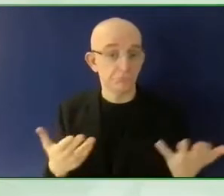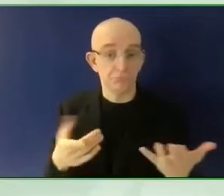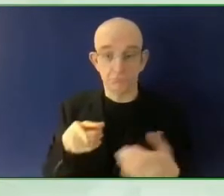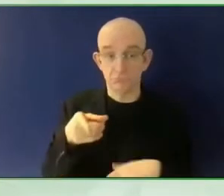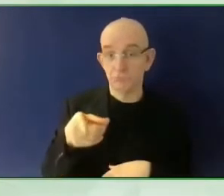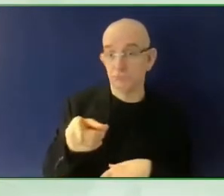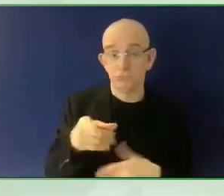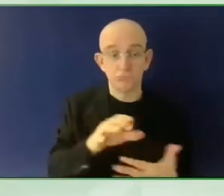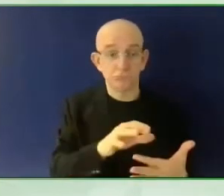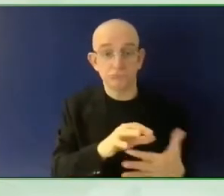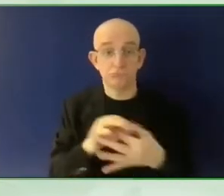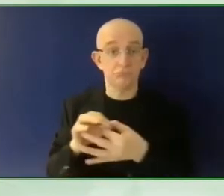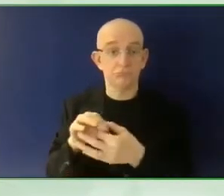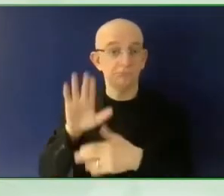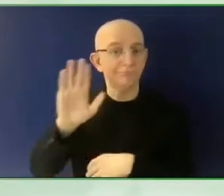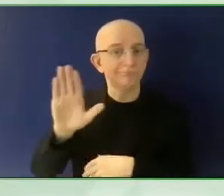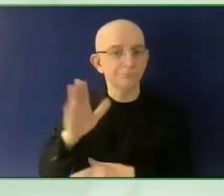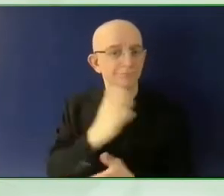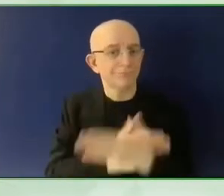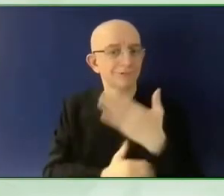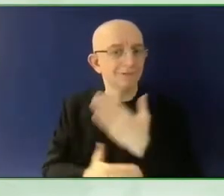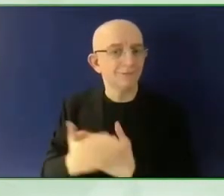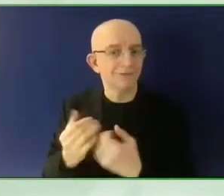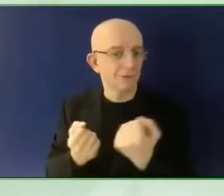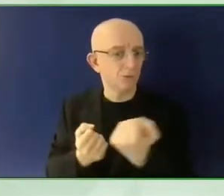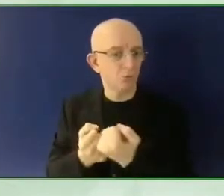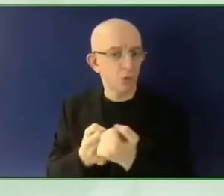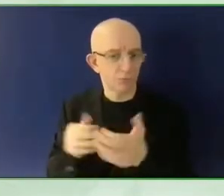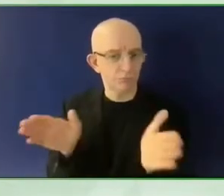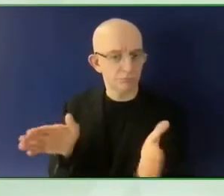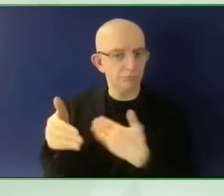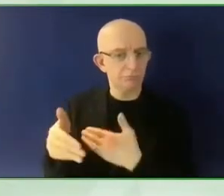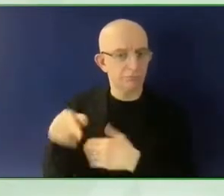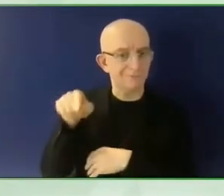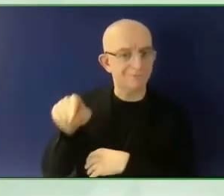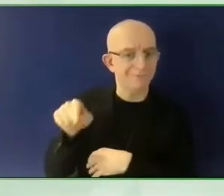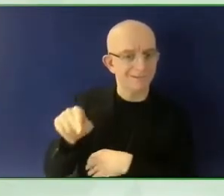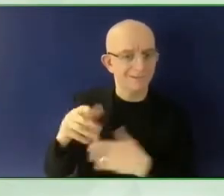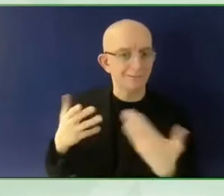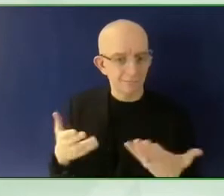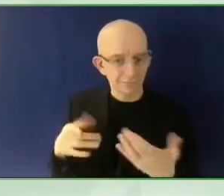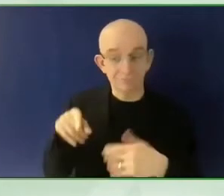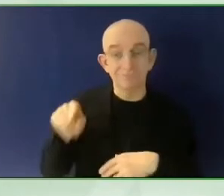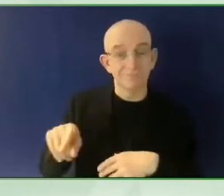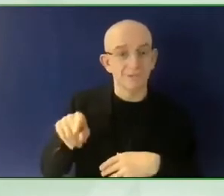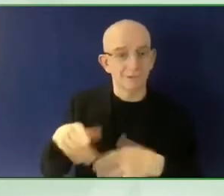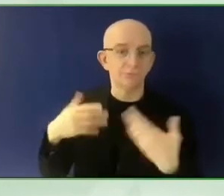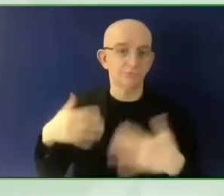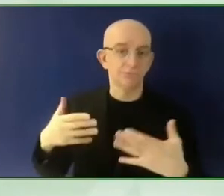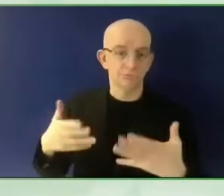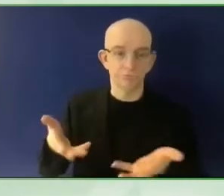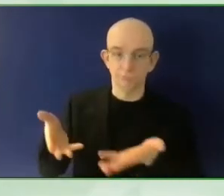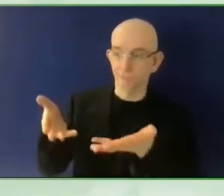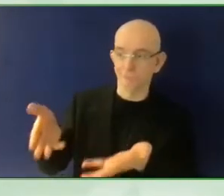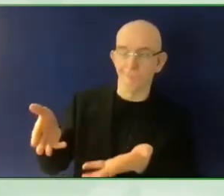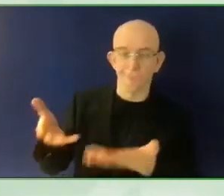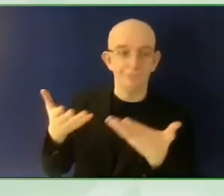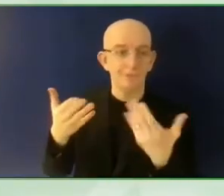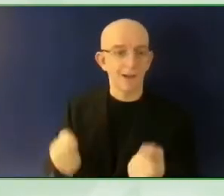for a wide variety of use cases. And you mentioned LinkedIn. They're actually on the platform as well.